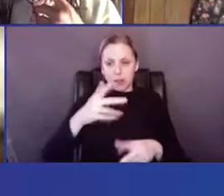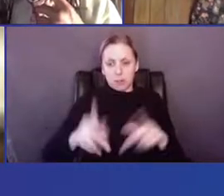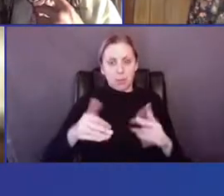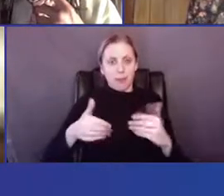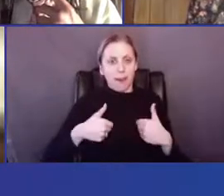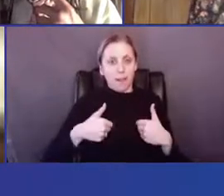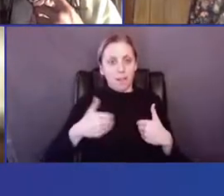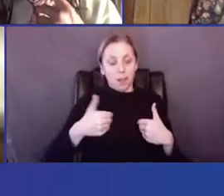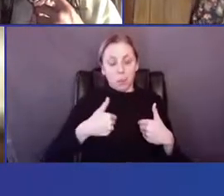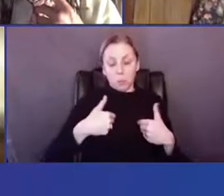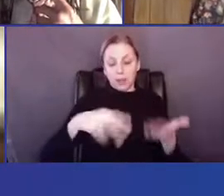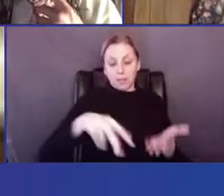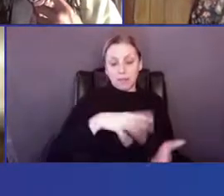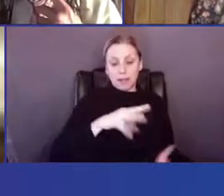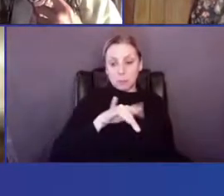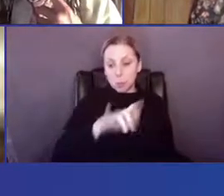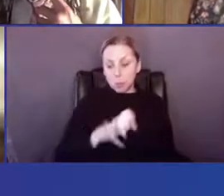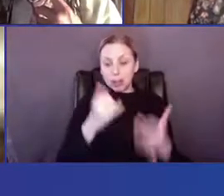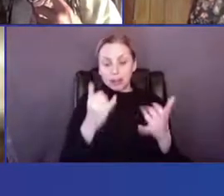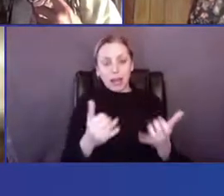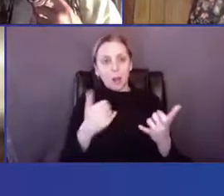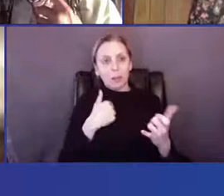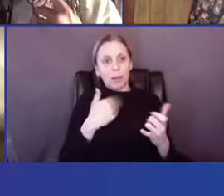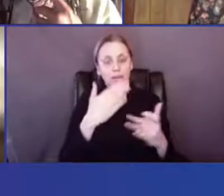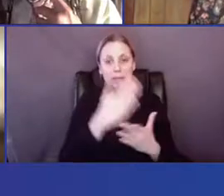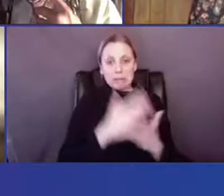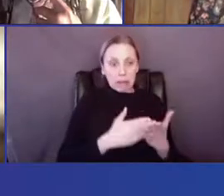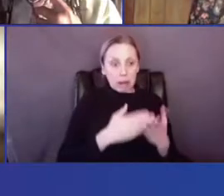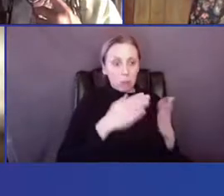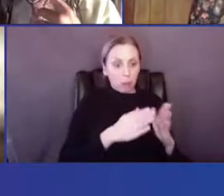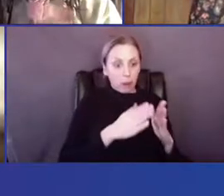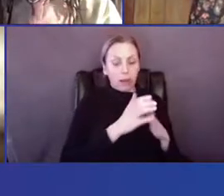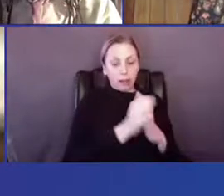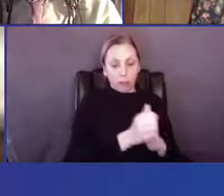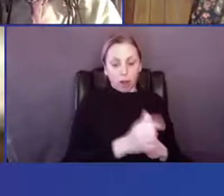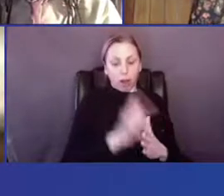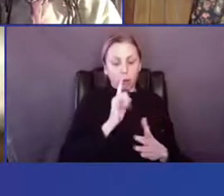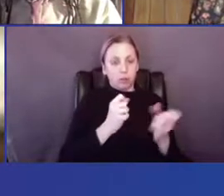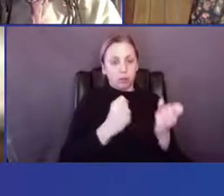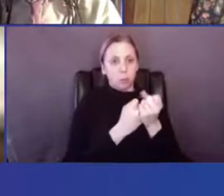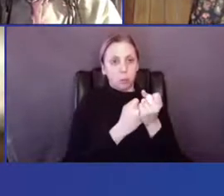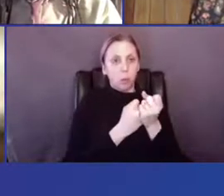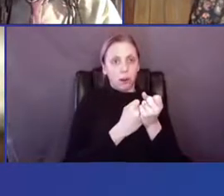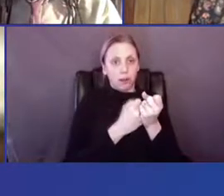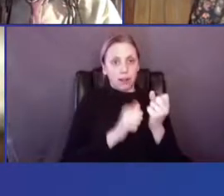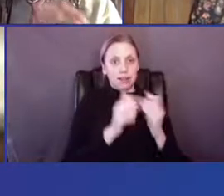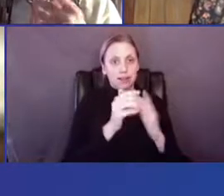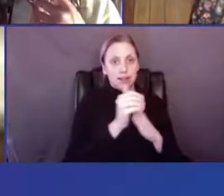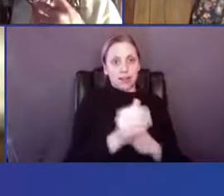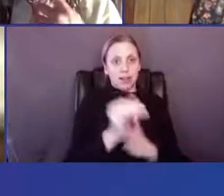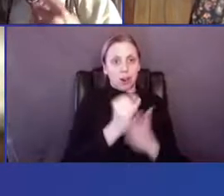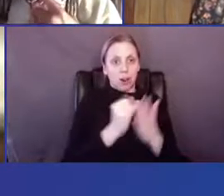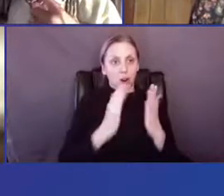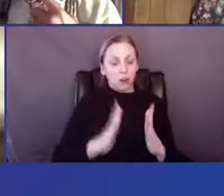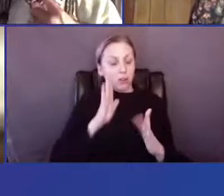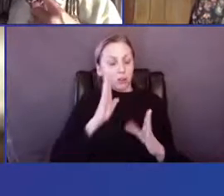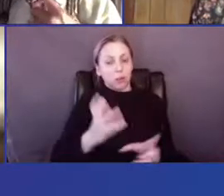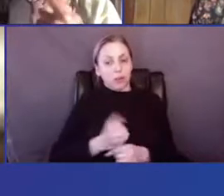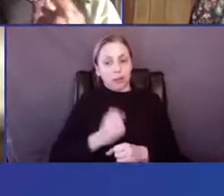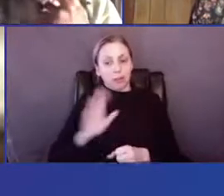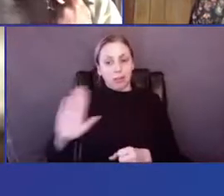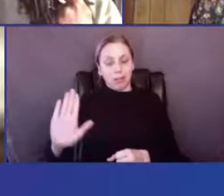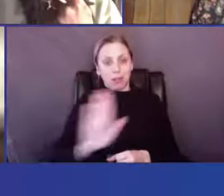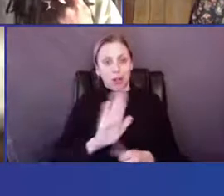dance mobile in the present? Is there some engine of support, literally that's driving artists to get their life